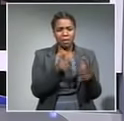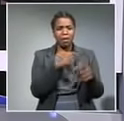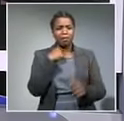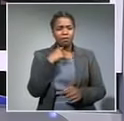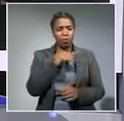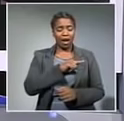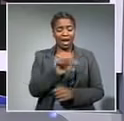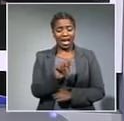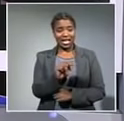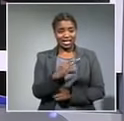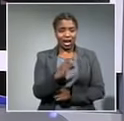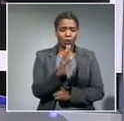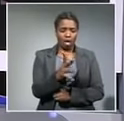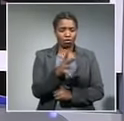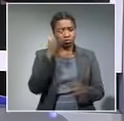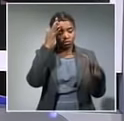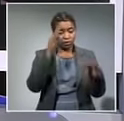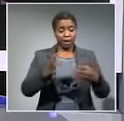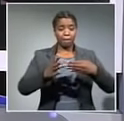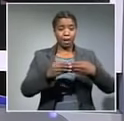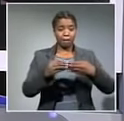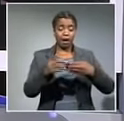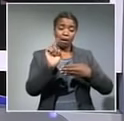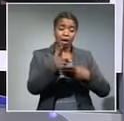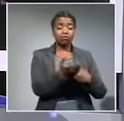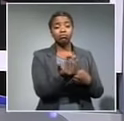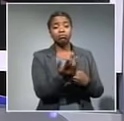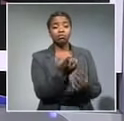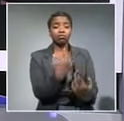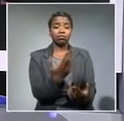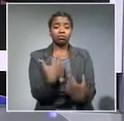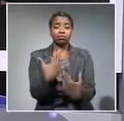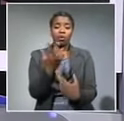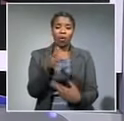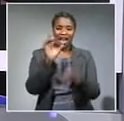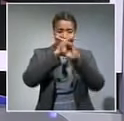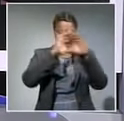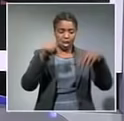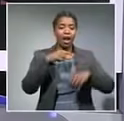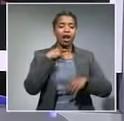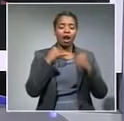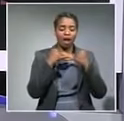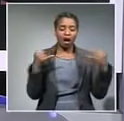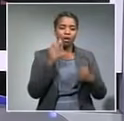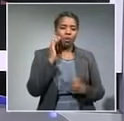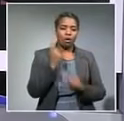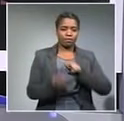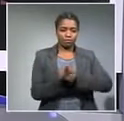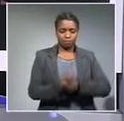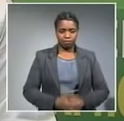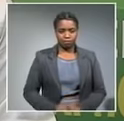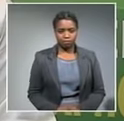its task team will decide if members should account and an action plan with clear timelines is to be established